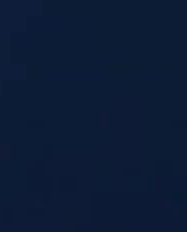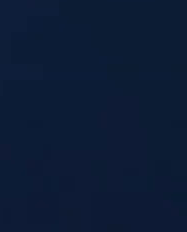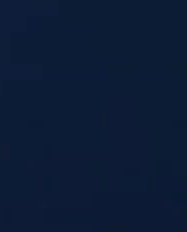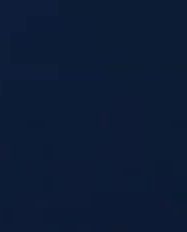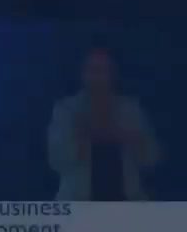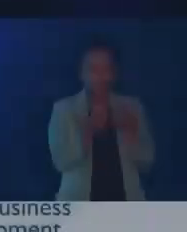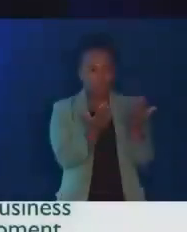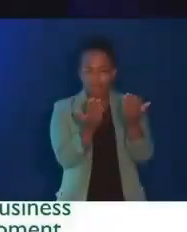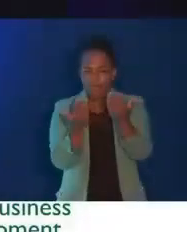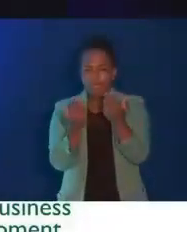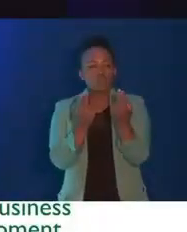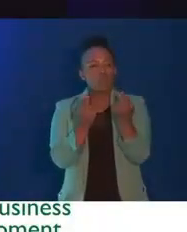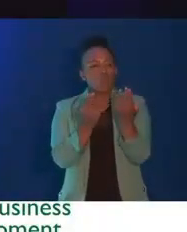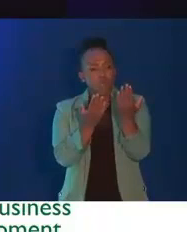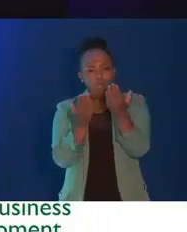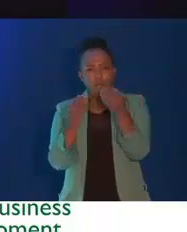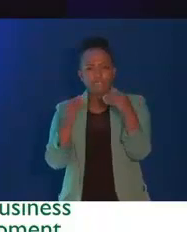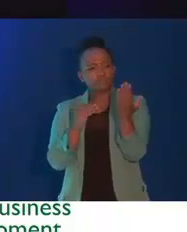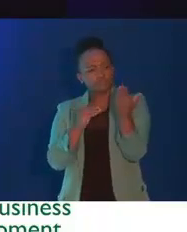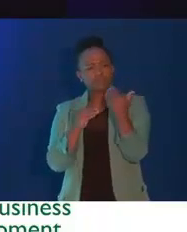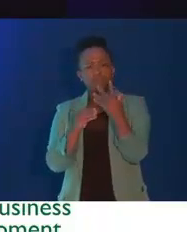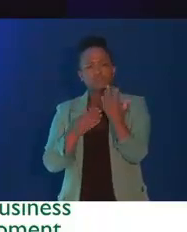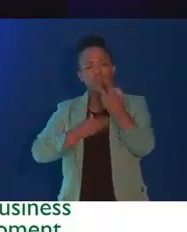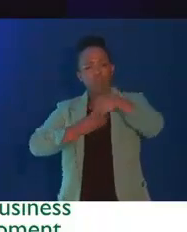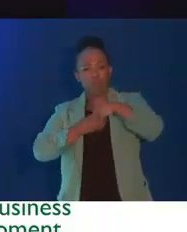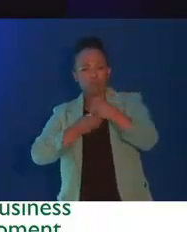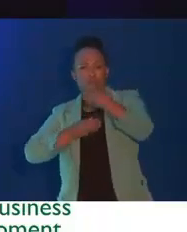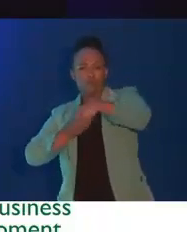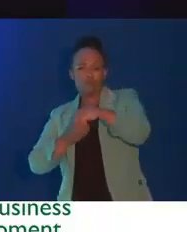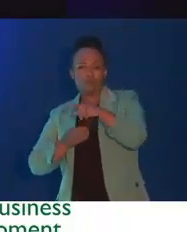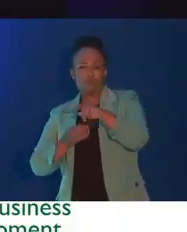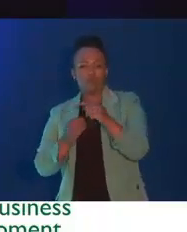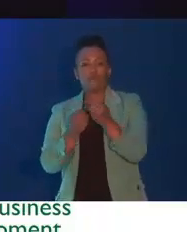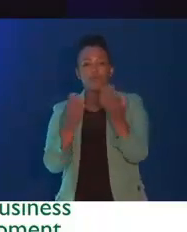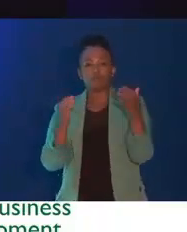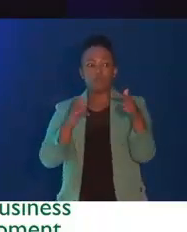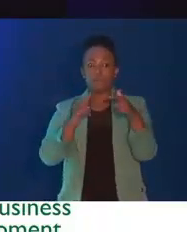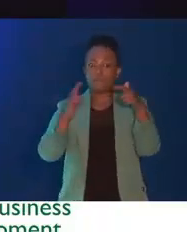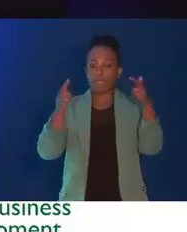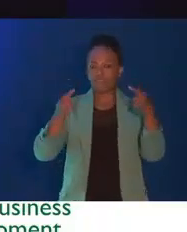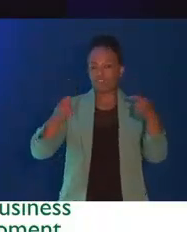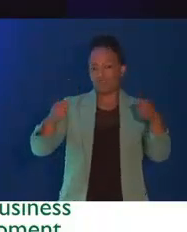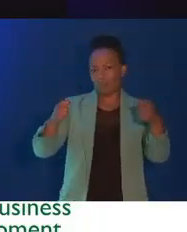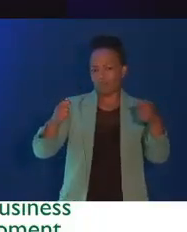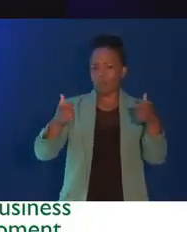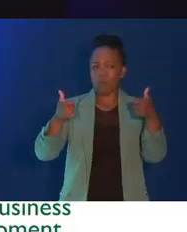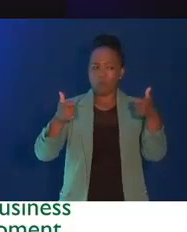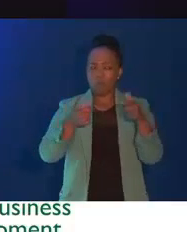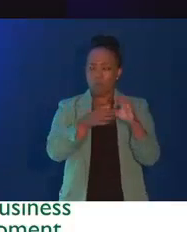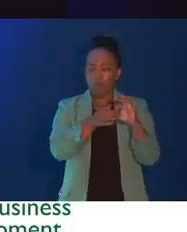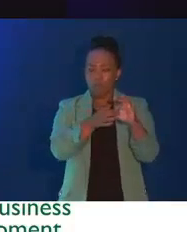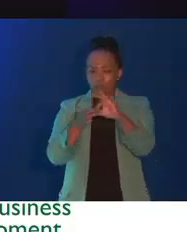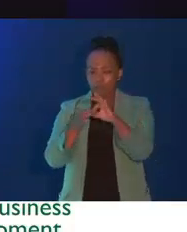in new entrants. Most retailers and other big companies have well established relationships with their